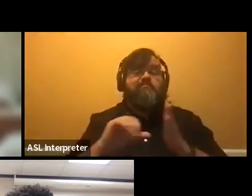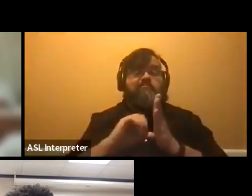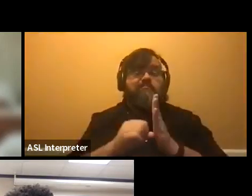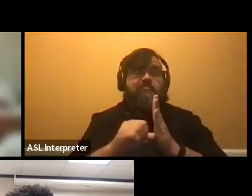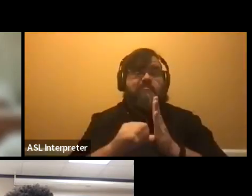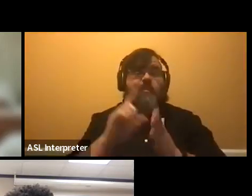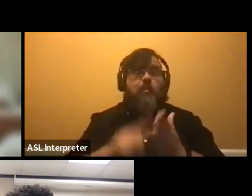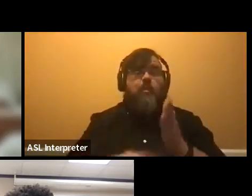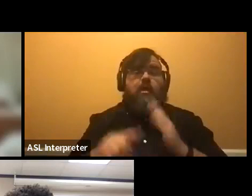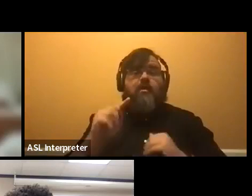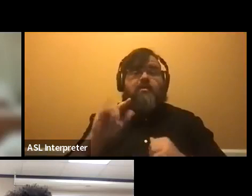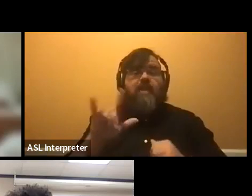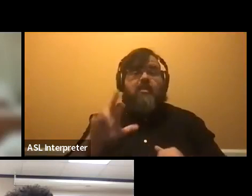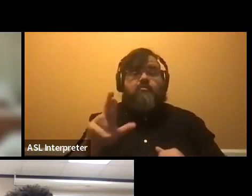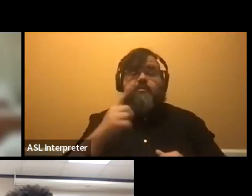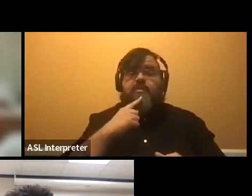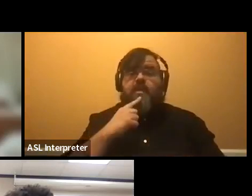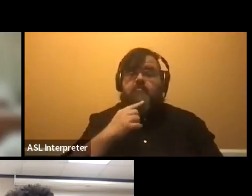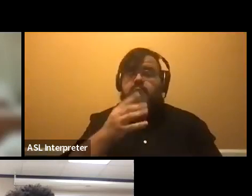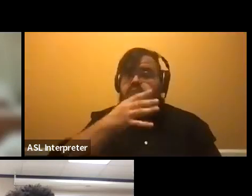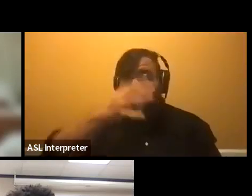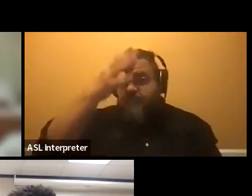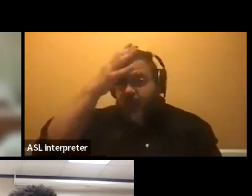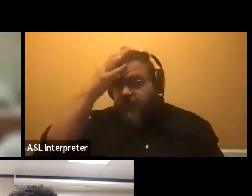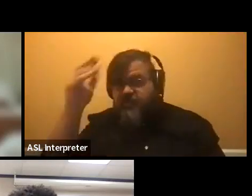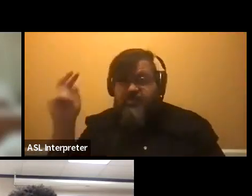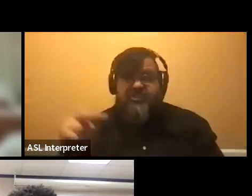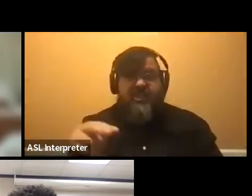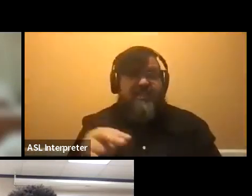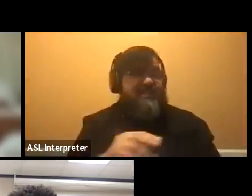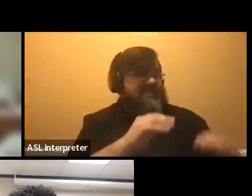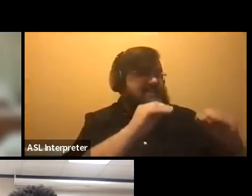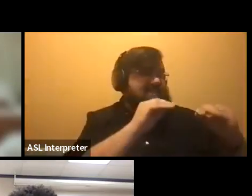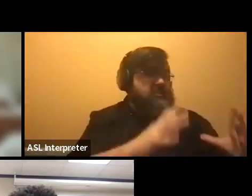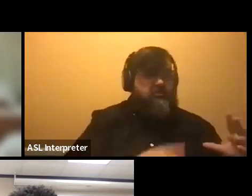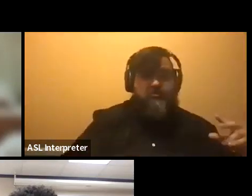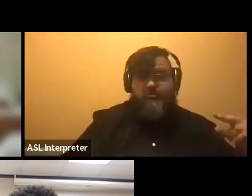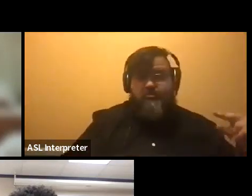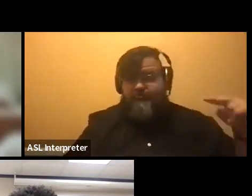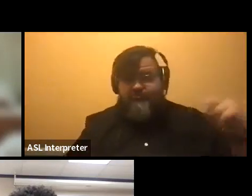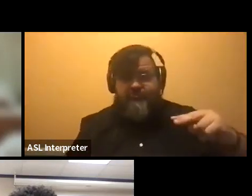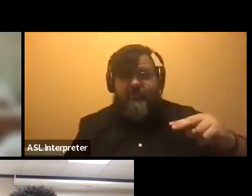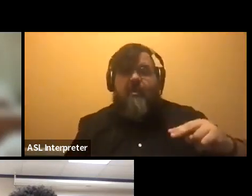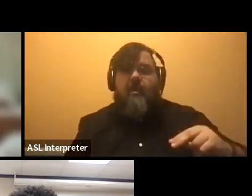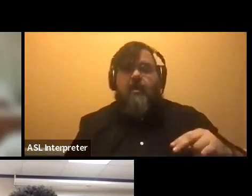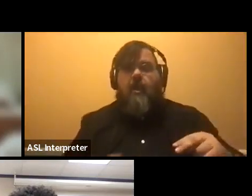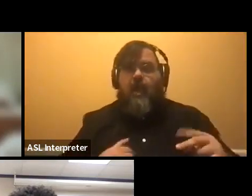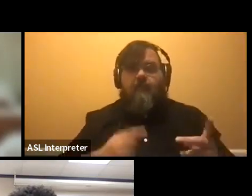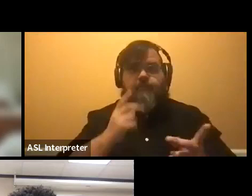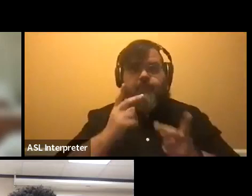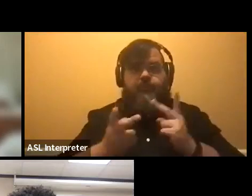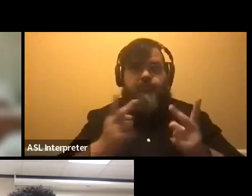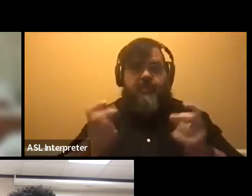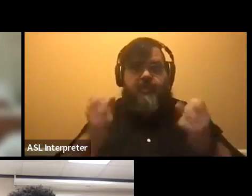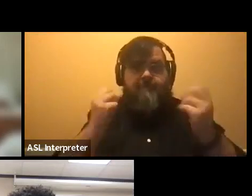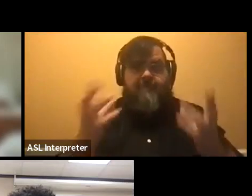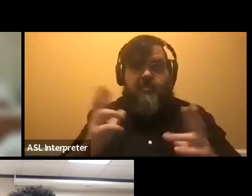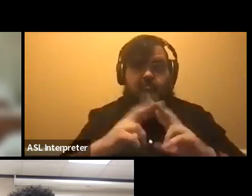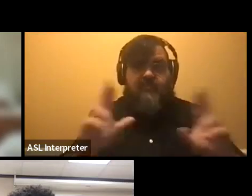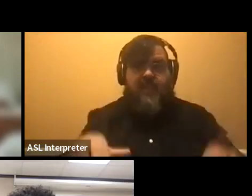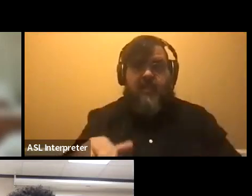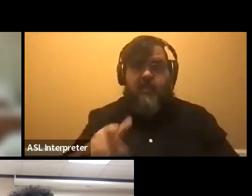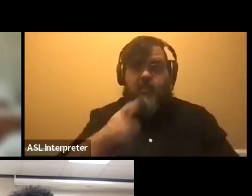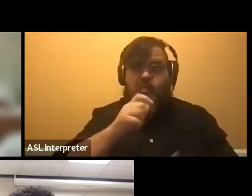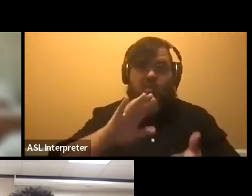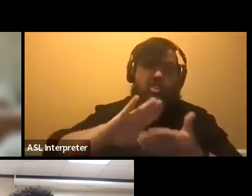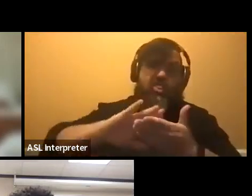getting, getting your parents to look at it, get, get a teacher to look at it, review it. Um, like I said, I I've looked at a lot of resumes that got docked, um,